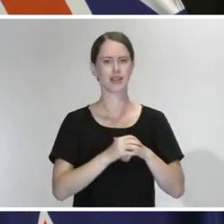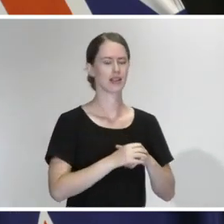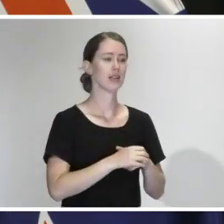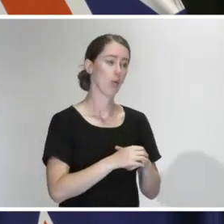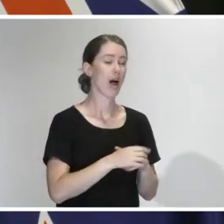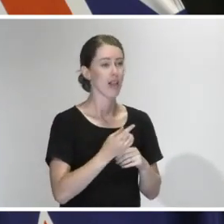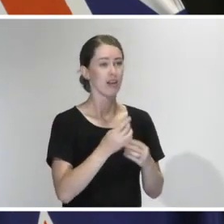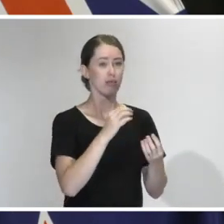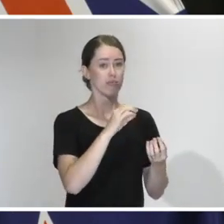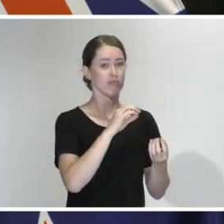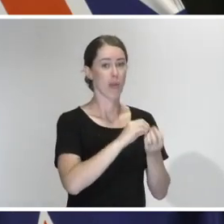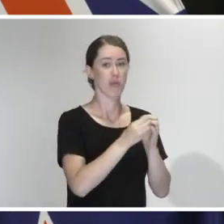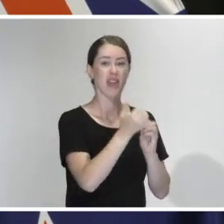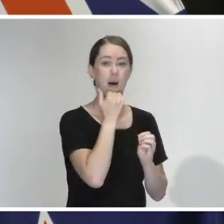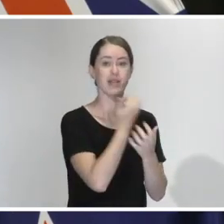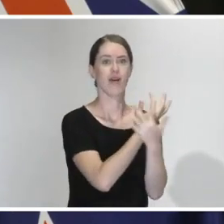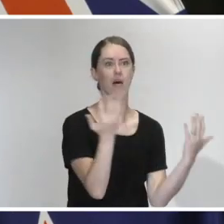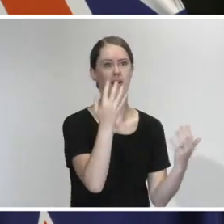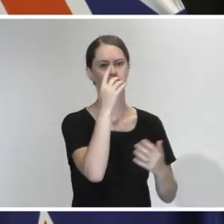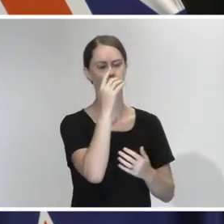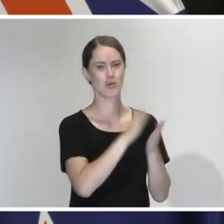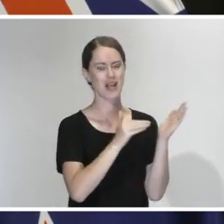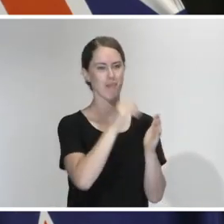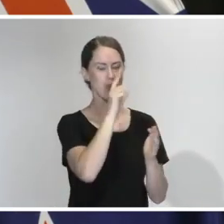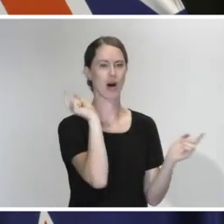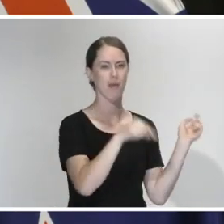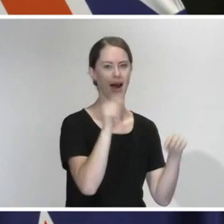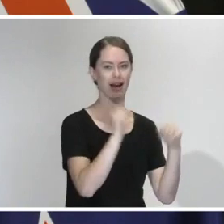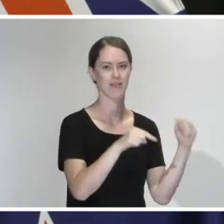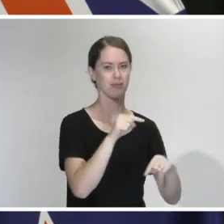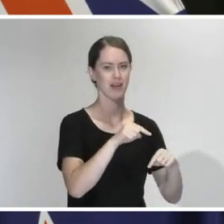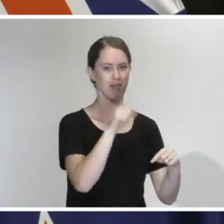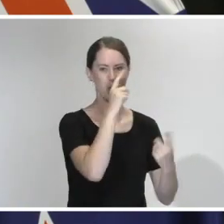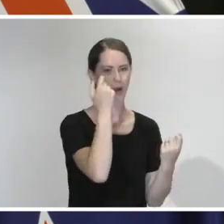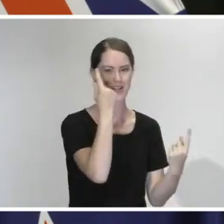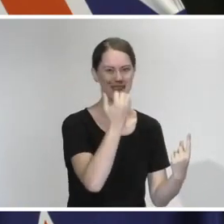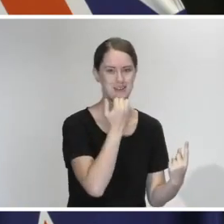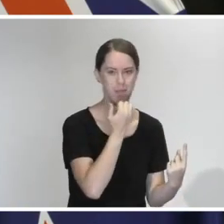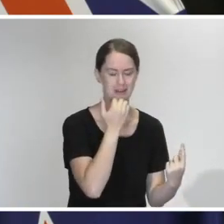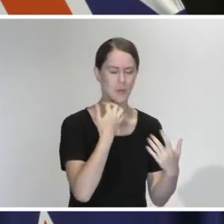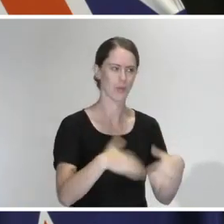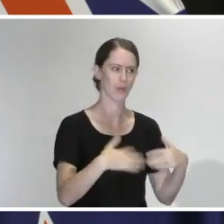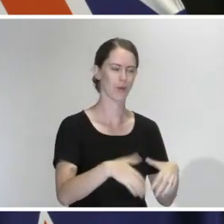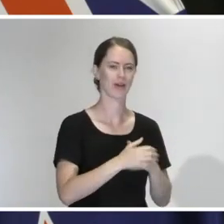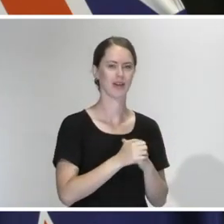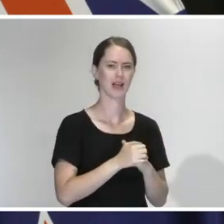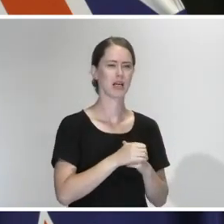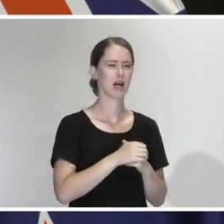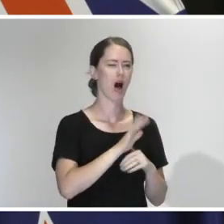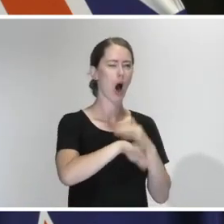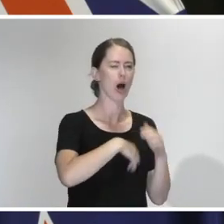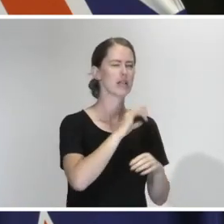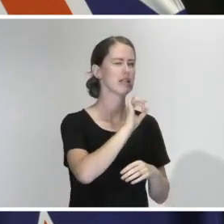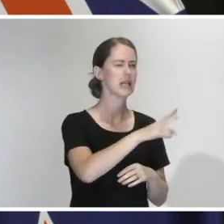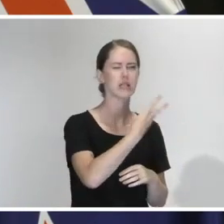I don't think there's a full appreciation of how many New Zealanders travel abroad. We literally had tens of